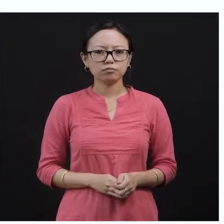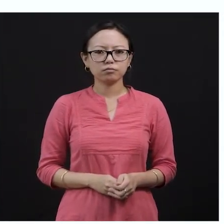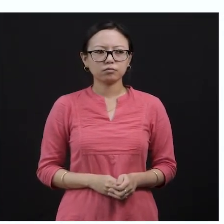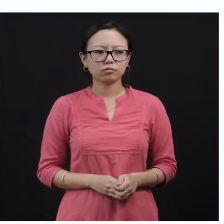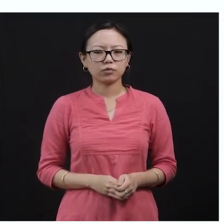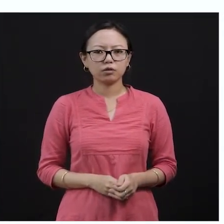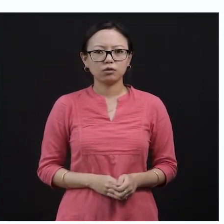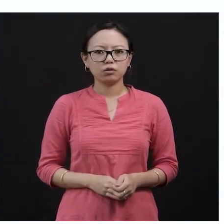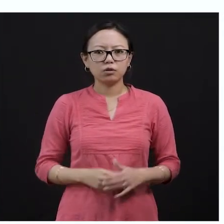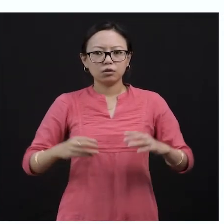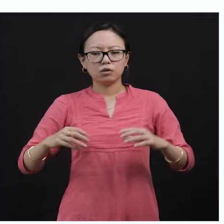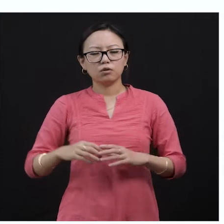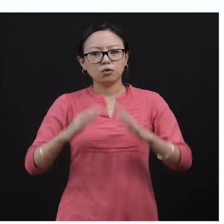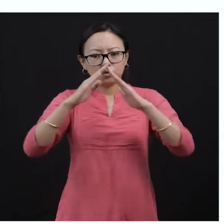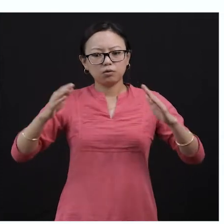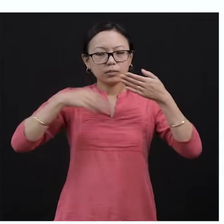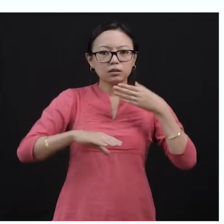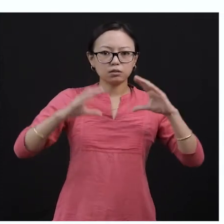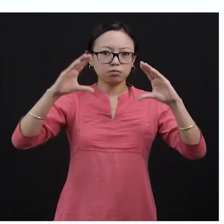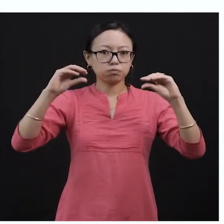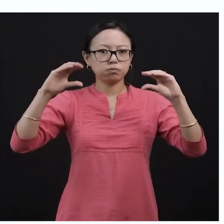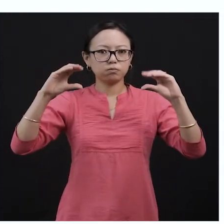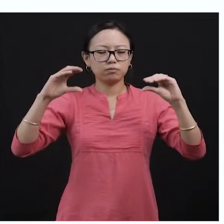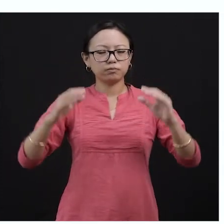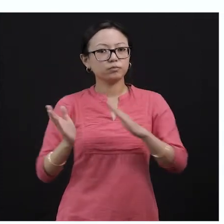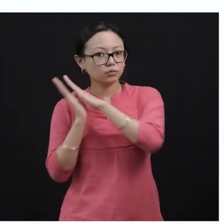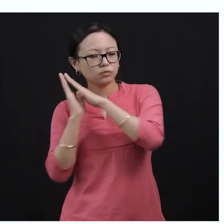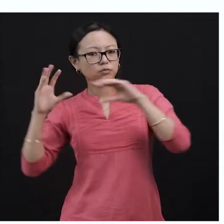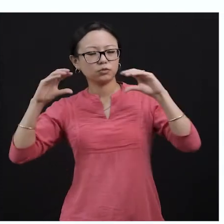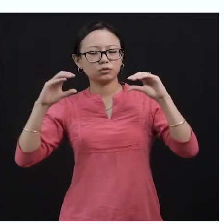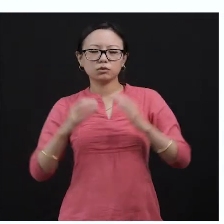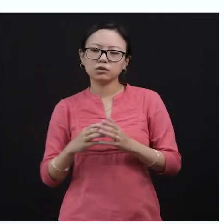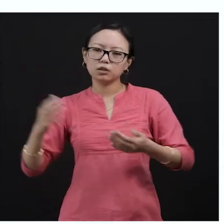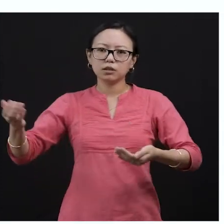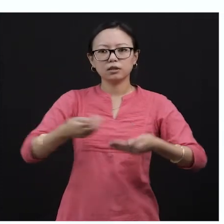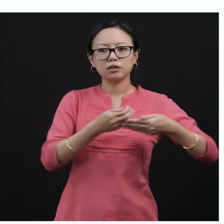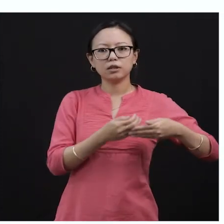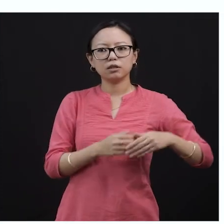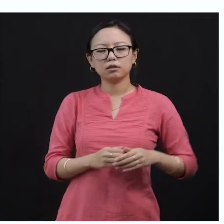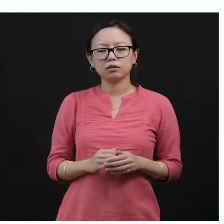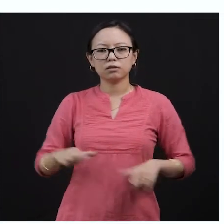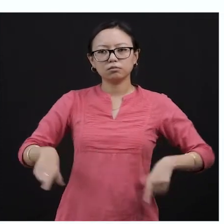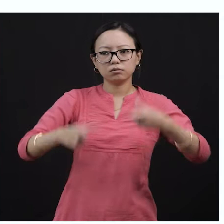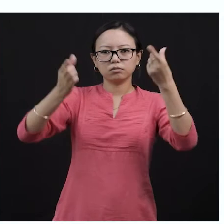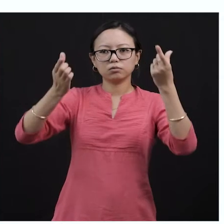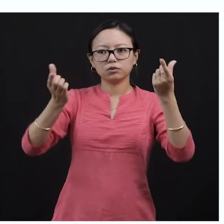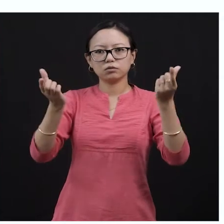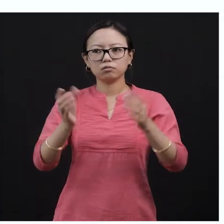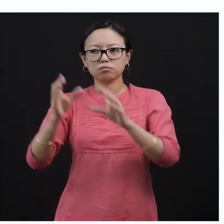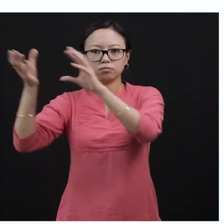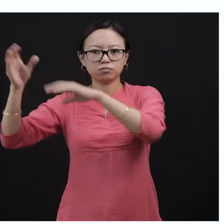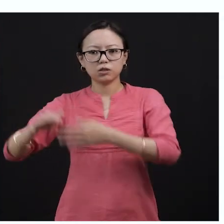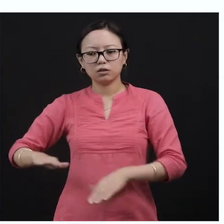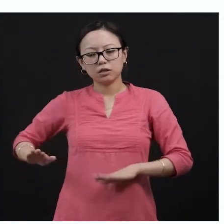And then one very interesting thing about the banyan tree is there will be the spreading of branches. I've already